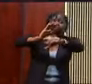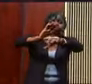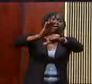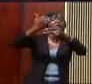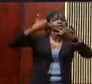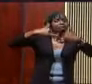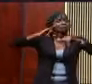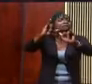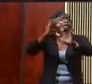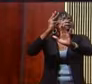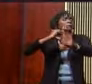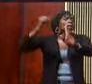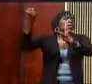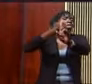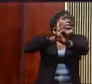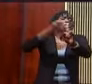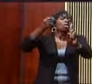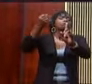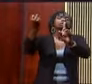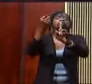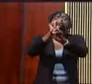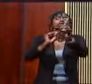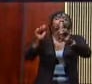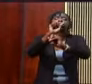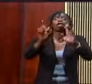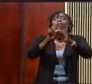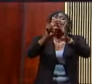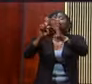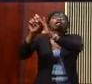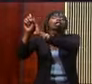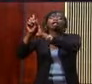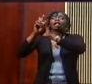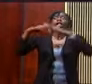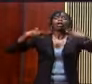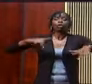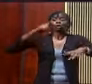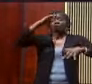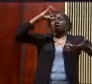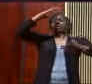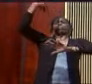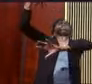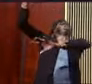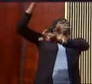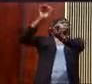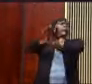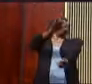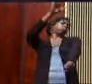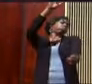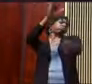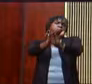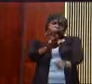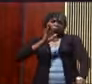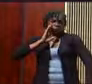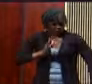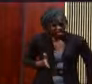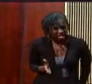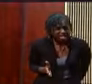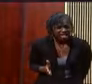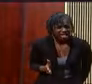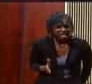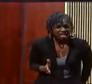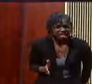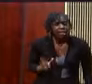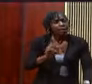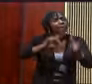going to want to lose your mind up in here. You're going to lose your cool up in here. You may act a fool up in here,